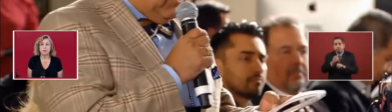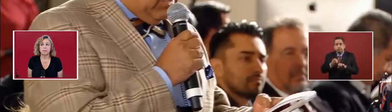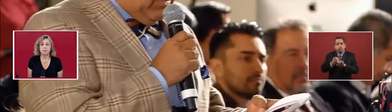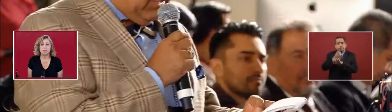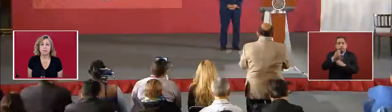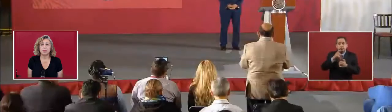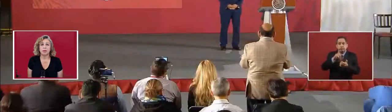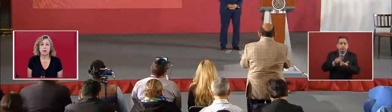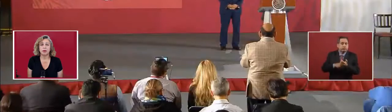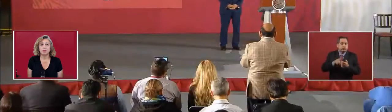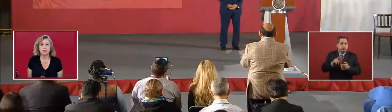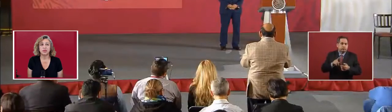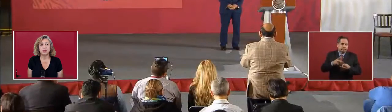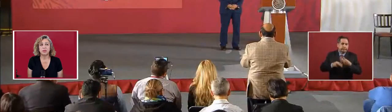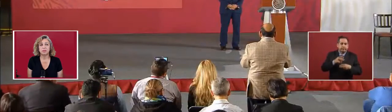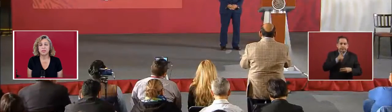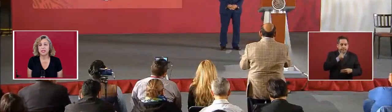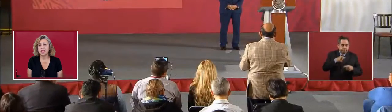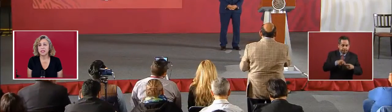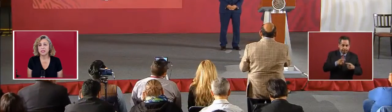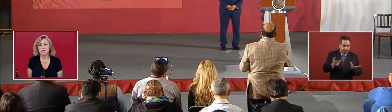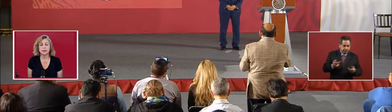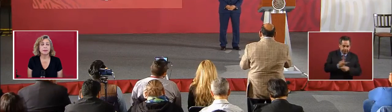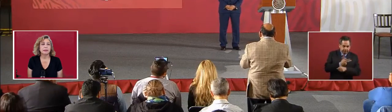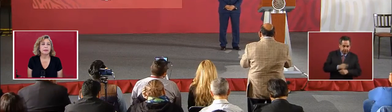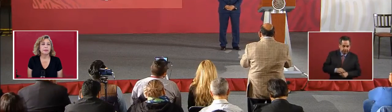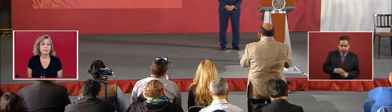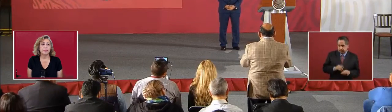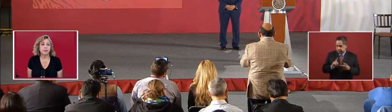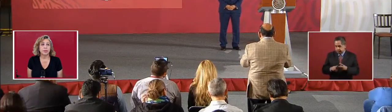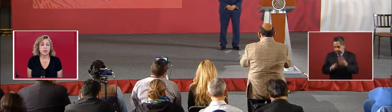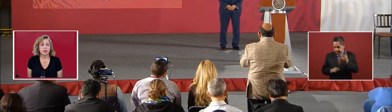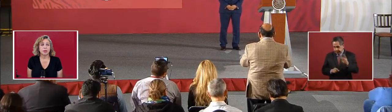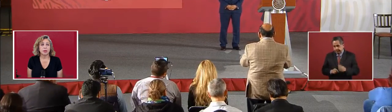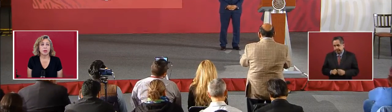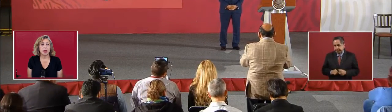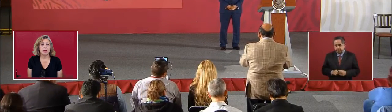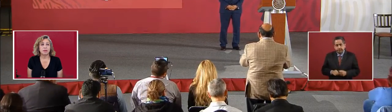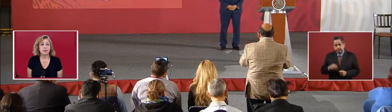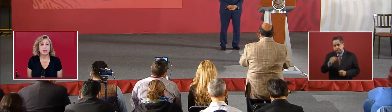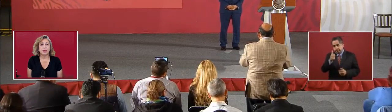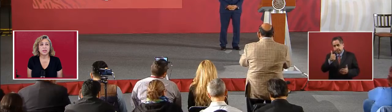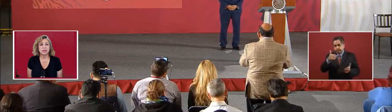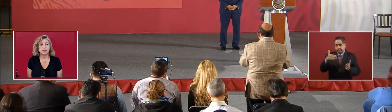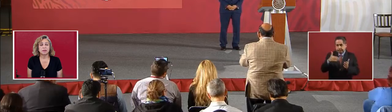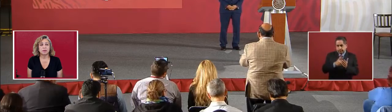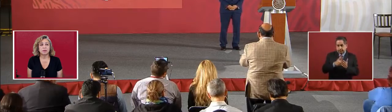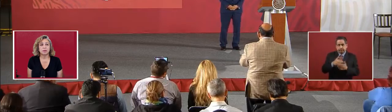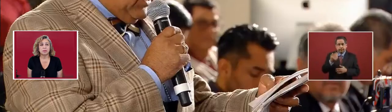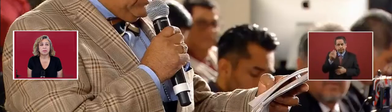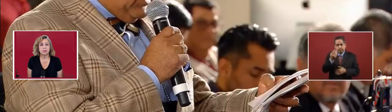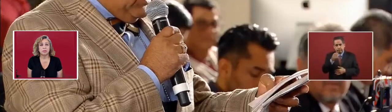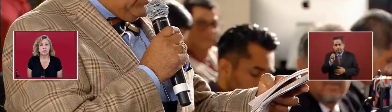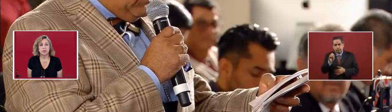petroleum states out of these 6